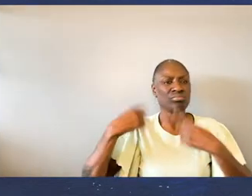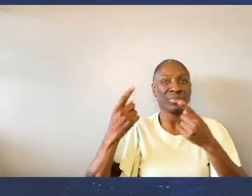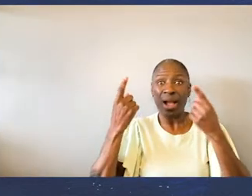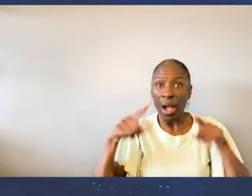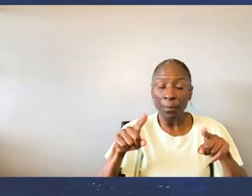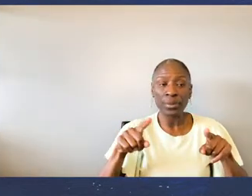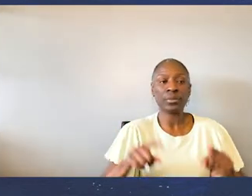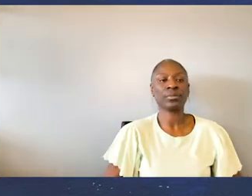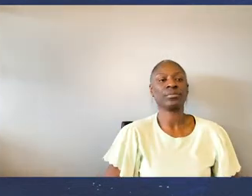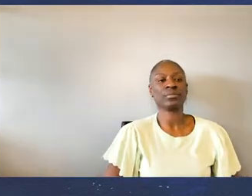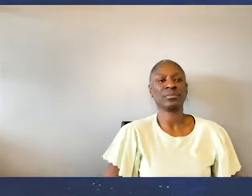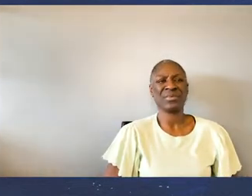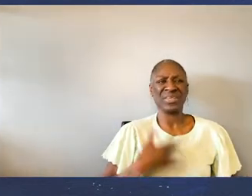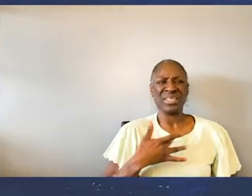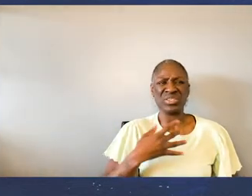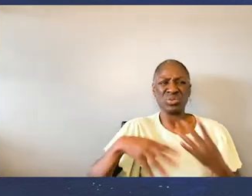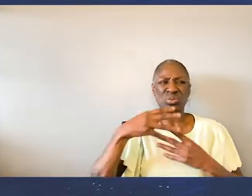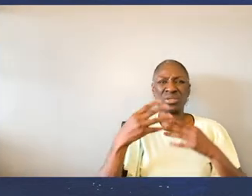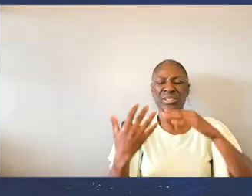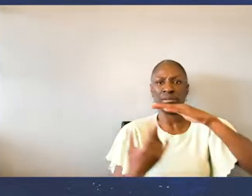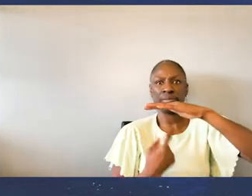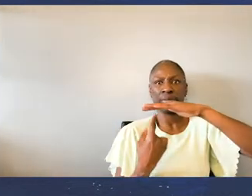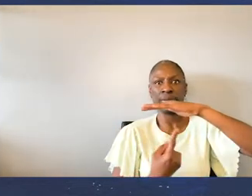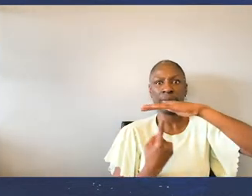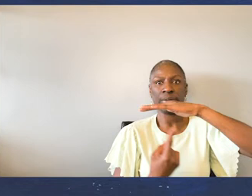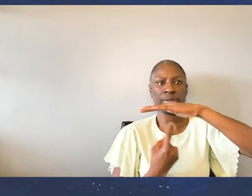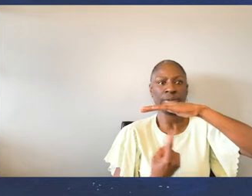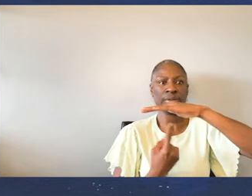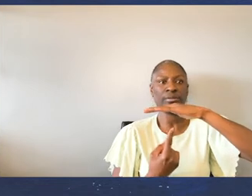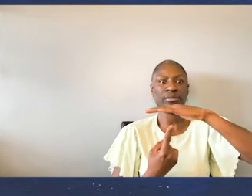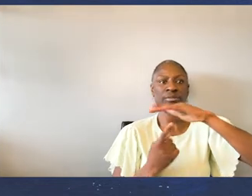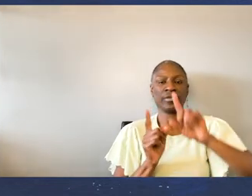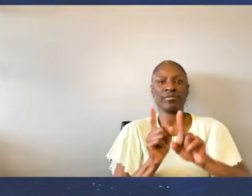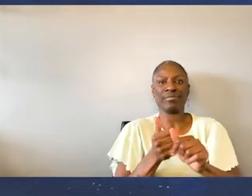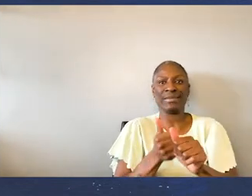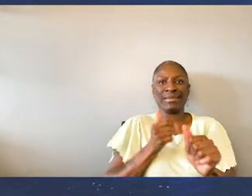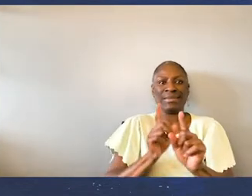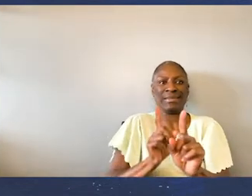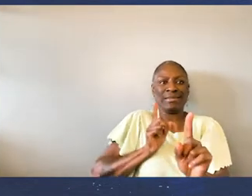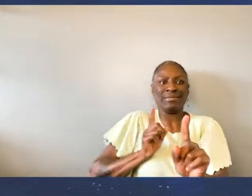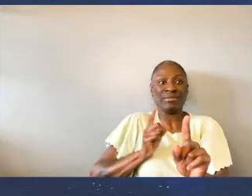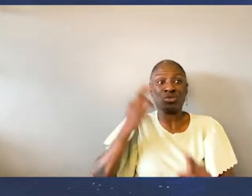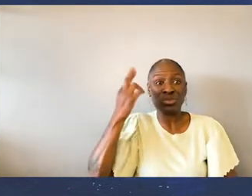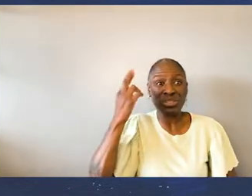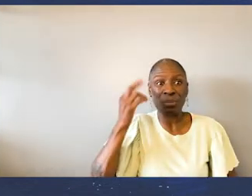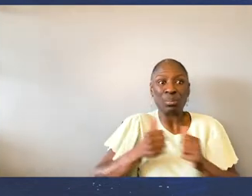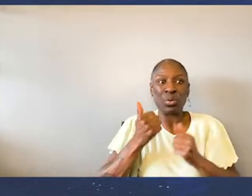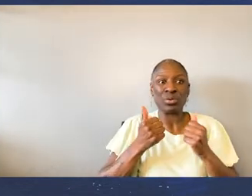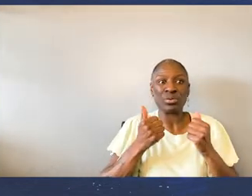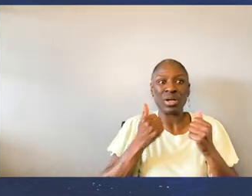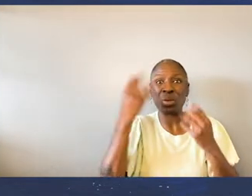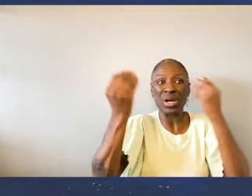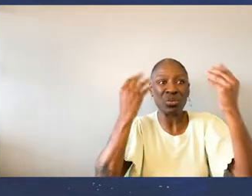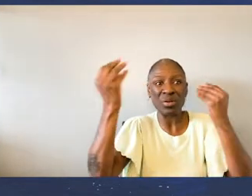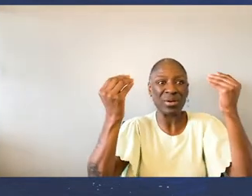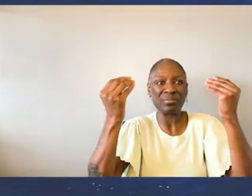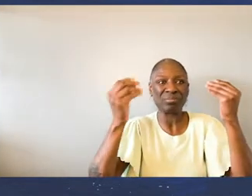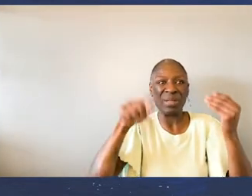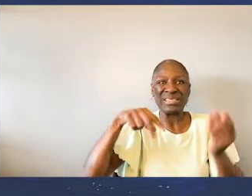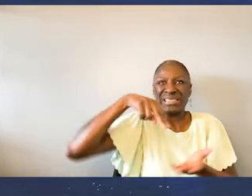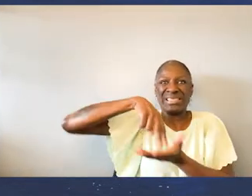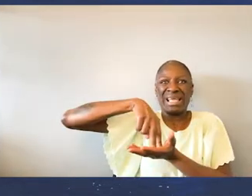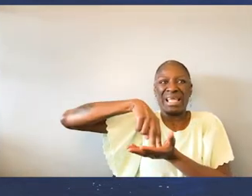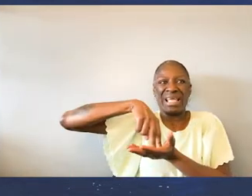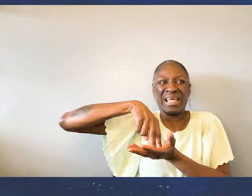resulted in me feeling really socially isolated. Because if you don't think about it, most outings require some amount of standing, whether you're